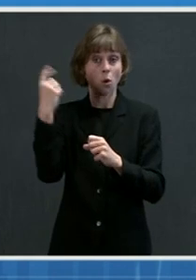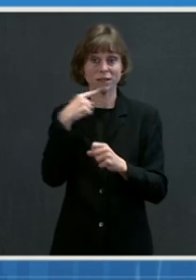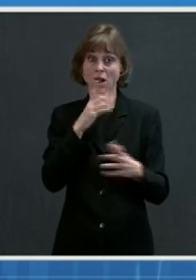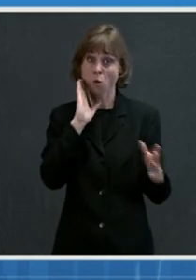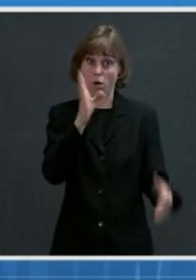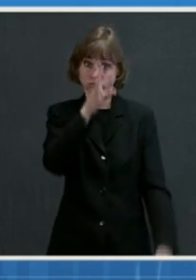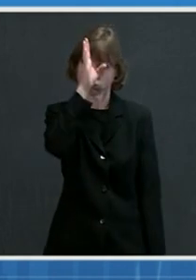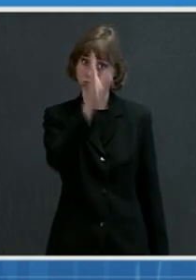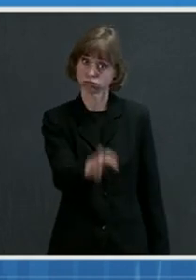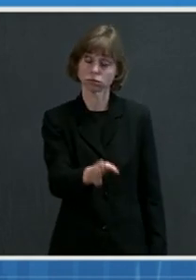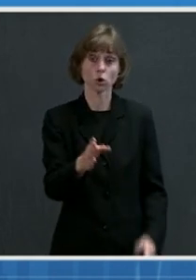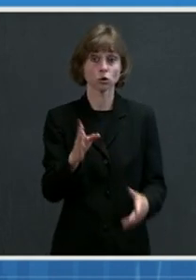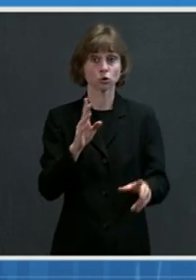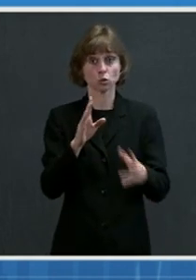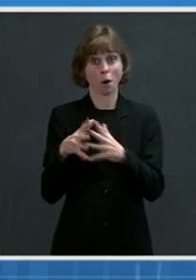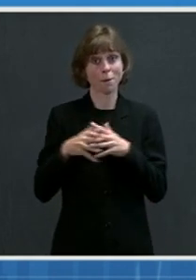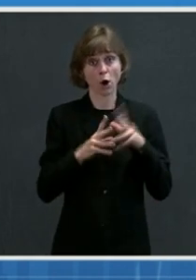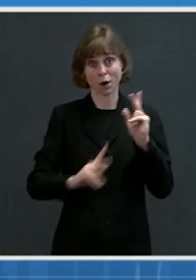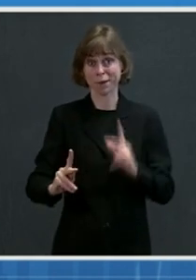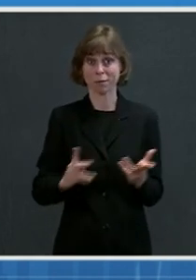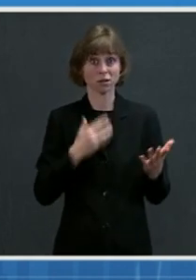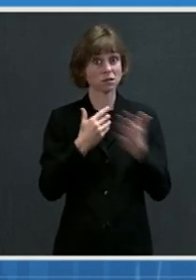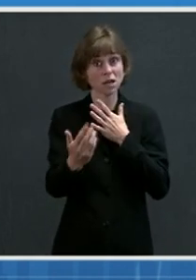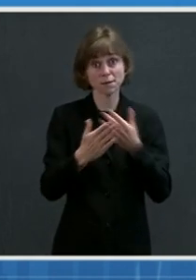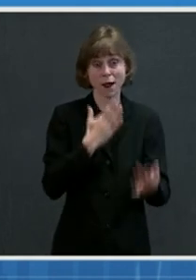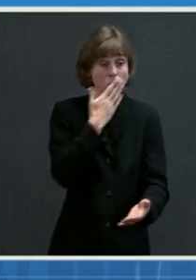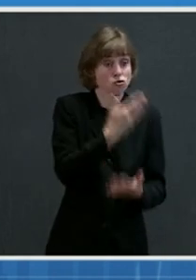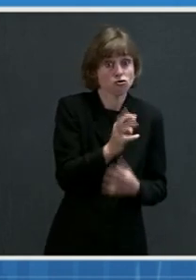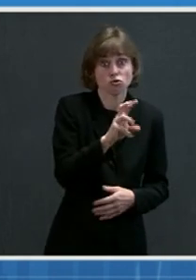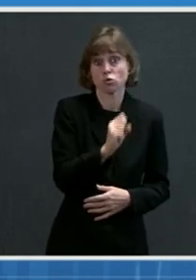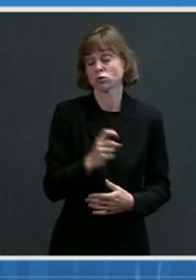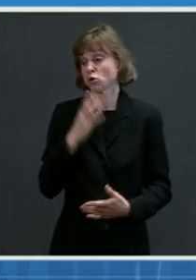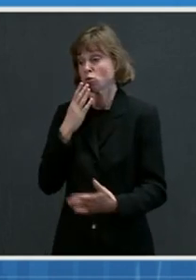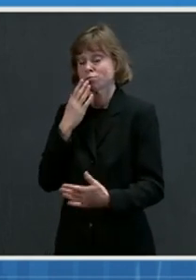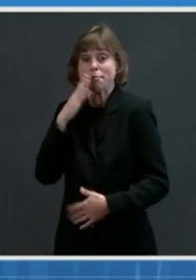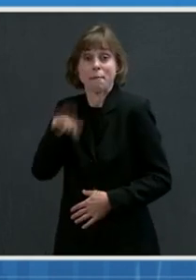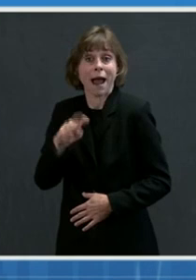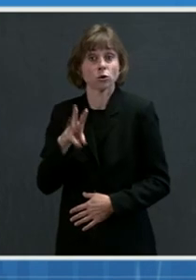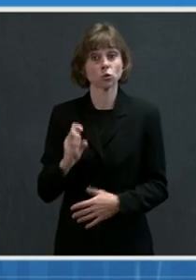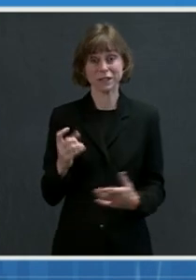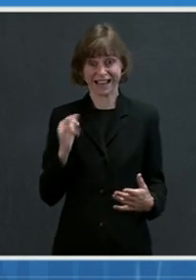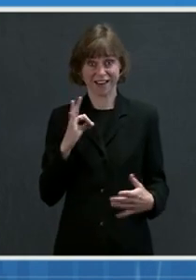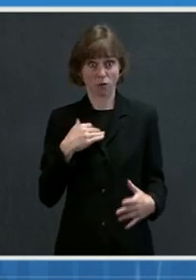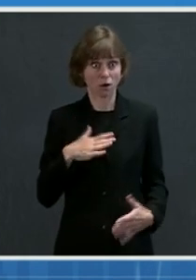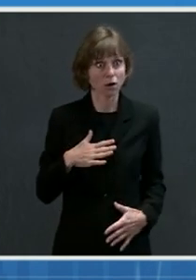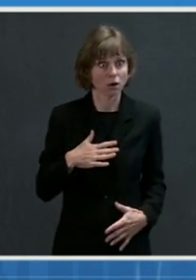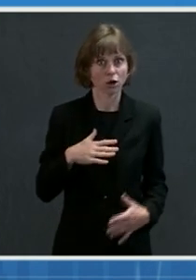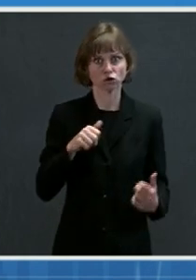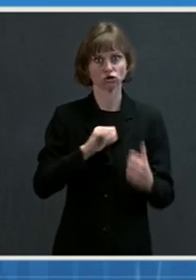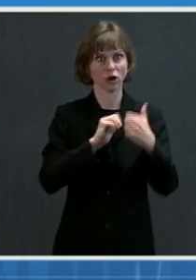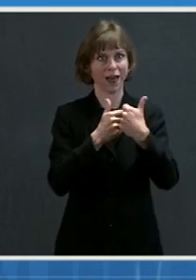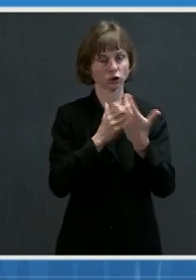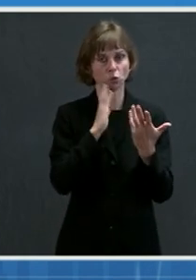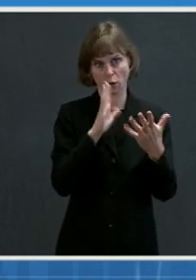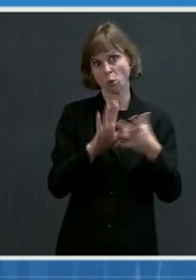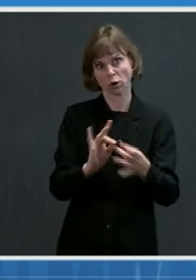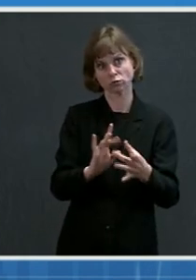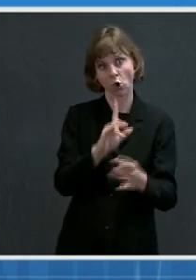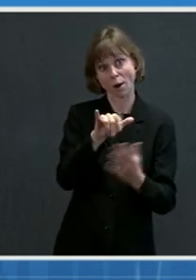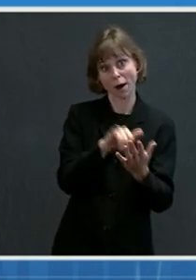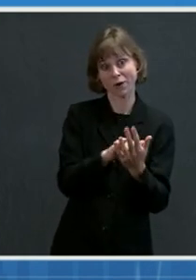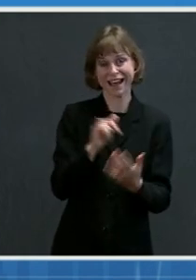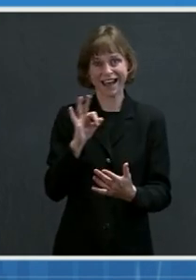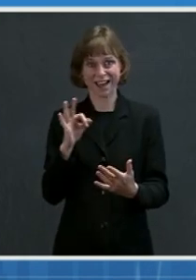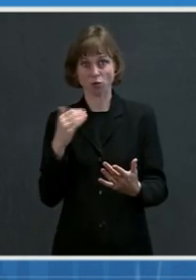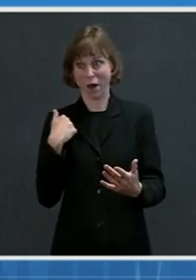for the public, good news and bad news. And when we have challenges, we talk about them, and when we have advances, we talk about them. So that's